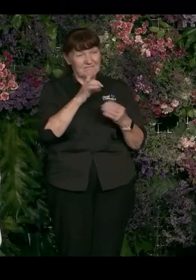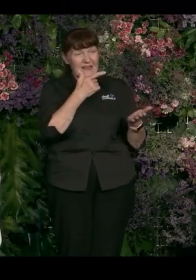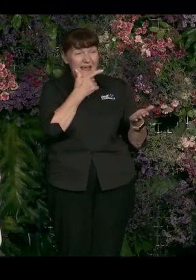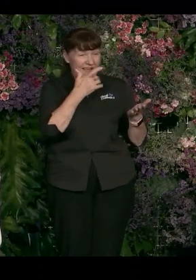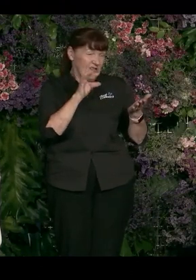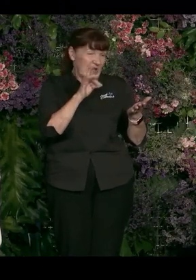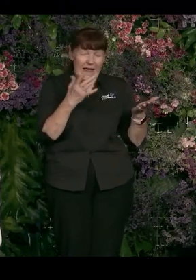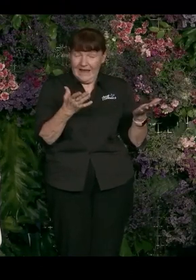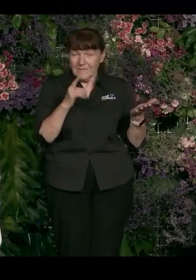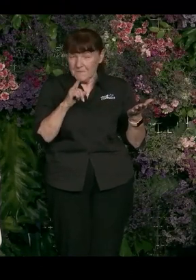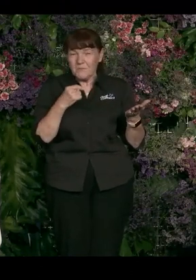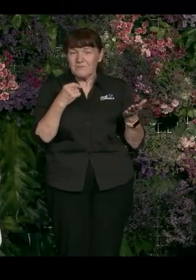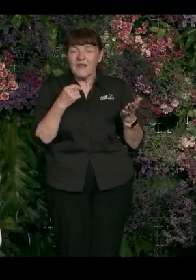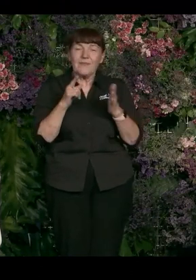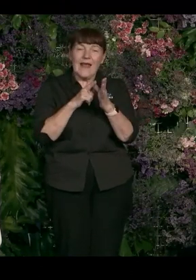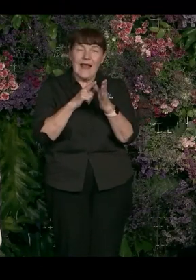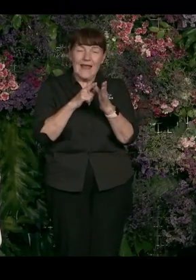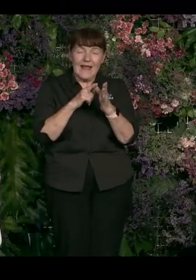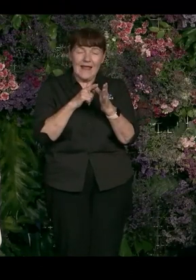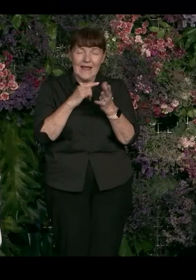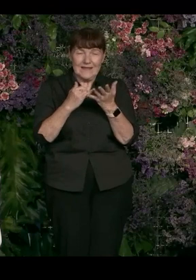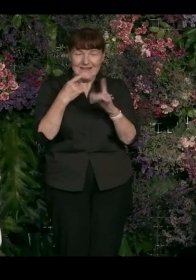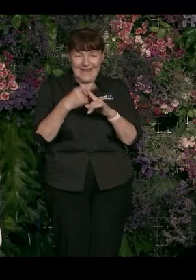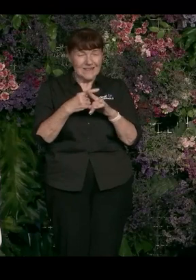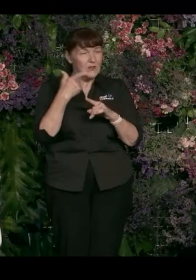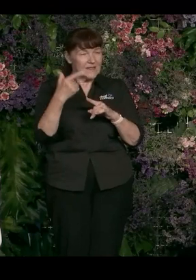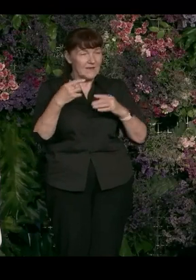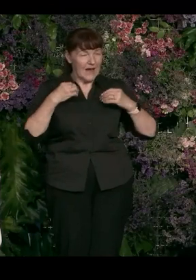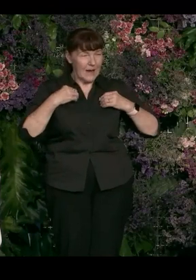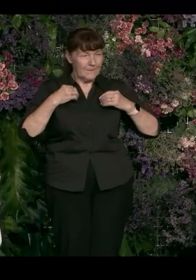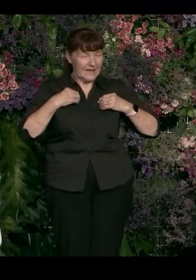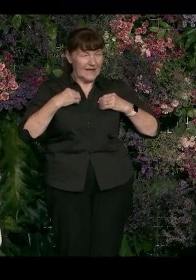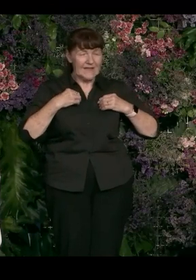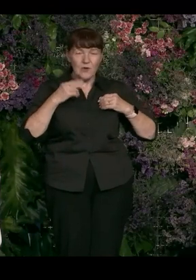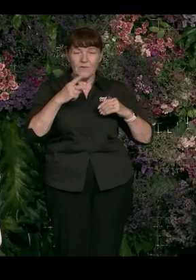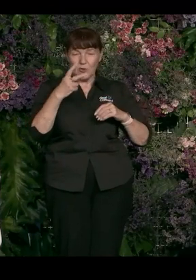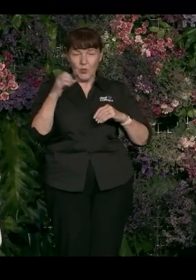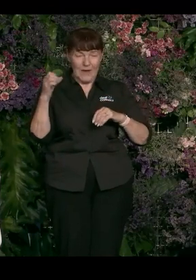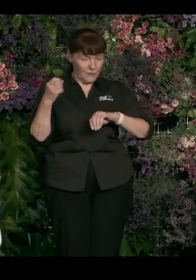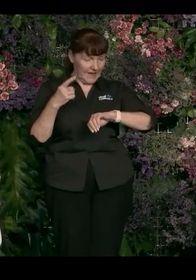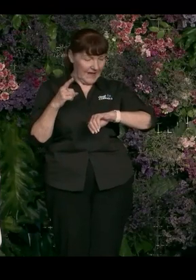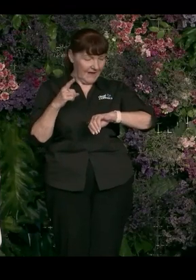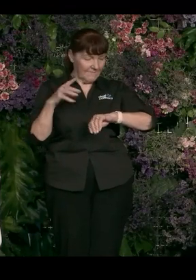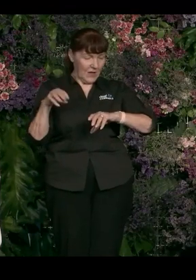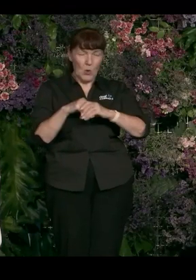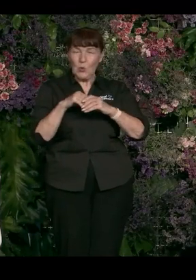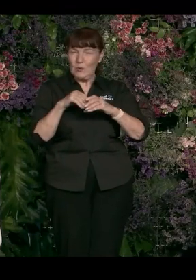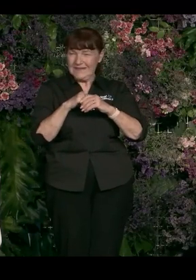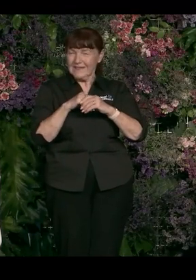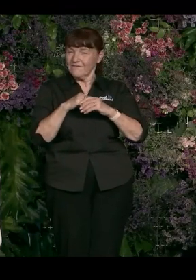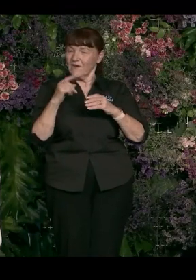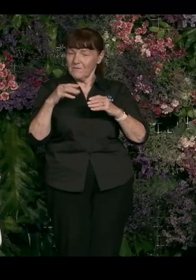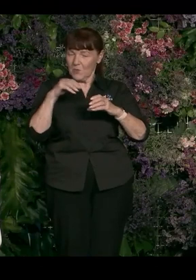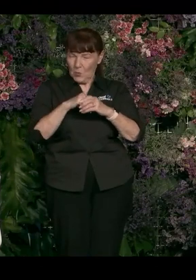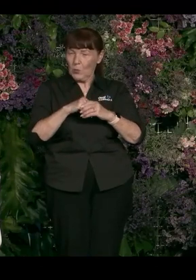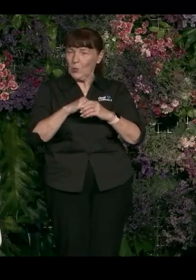we're trying to do the same thing here. The ASX, only seven companies out of the ASX 200 have inclusive board diversity policies that include LGBT